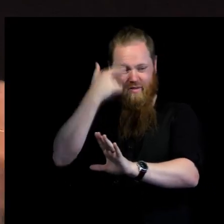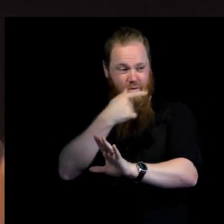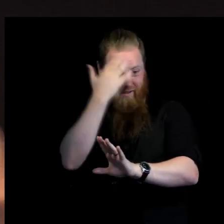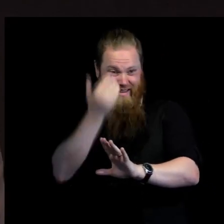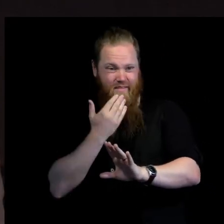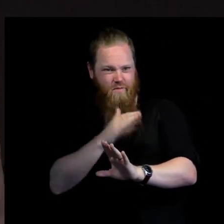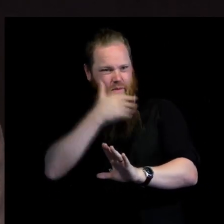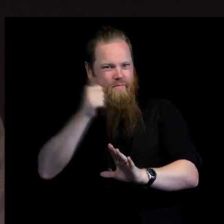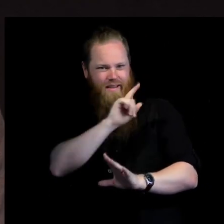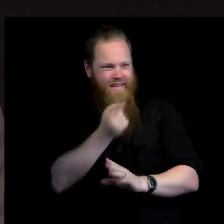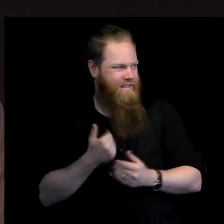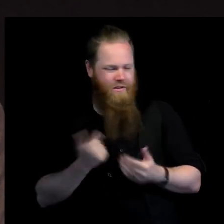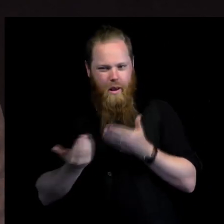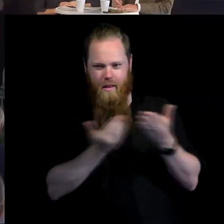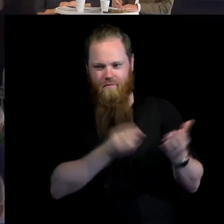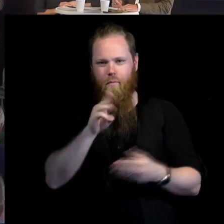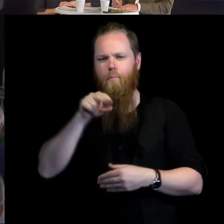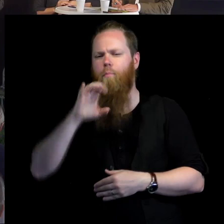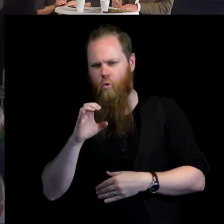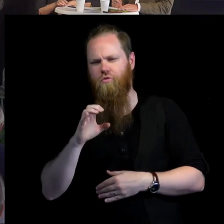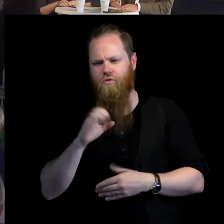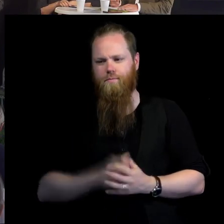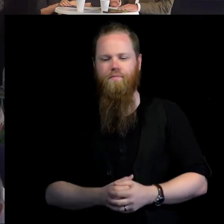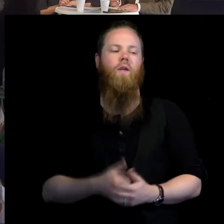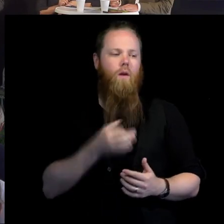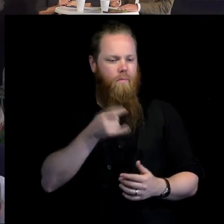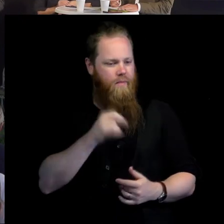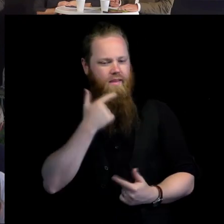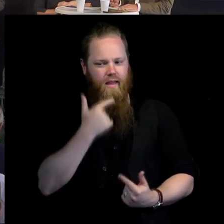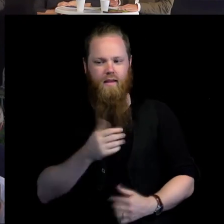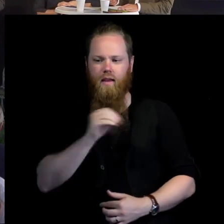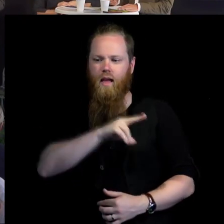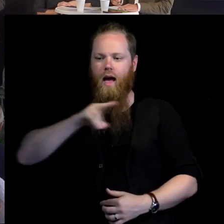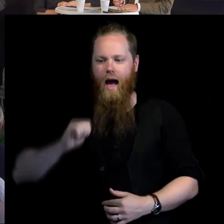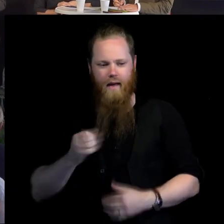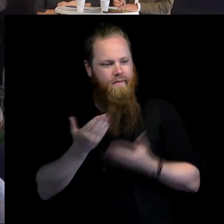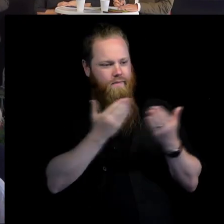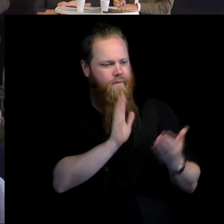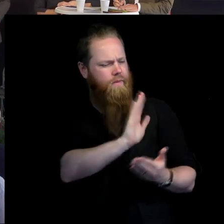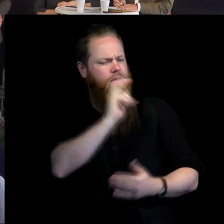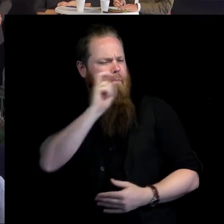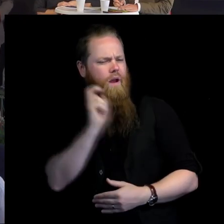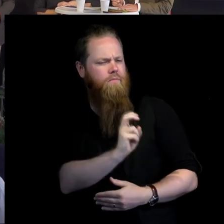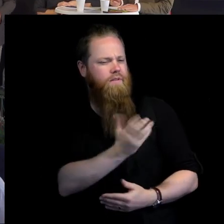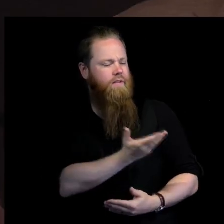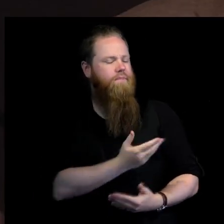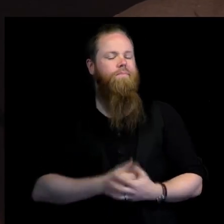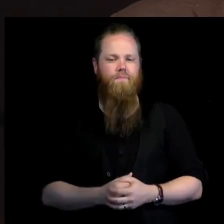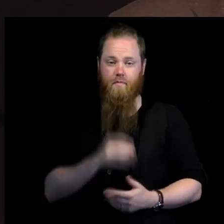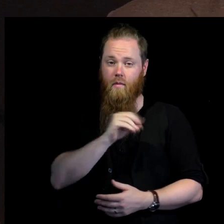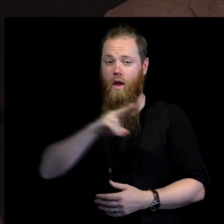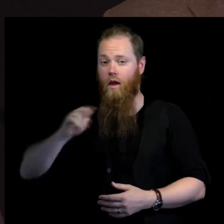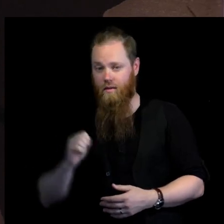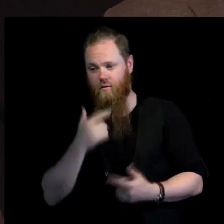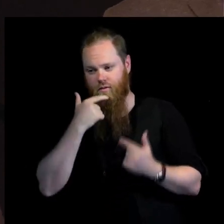I'll pass the question on to you. write for Mons. I think so. Anne, please, let us hear from your perspective. Thank you very